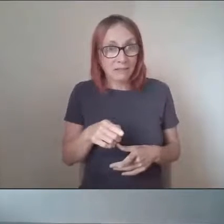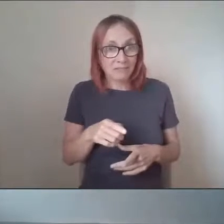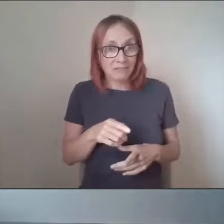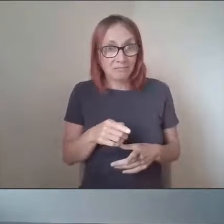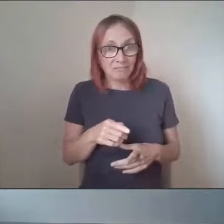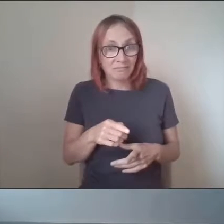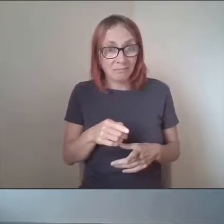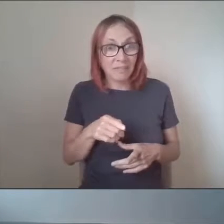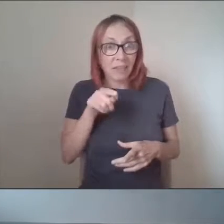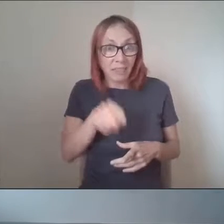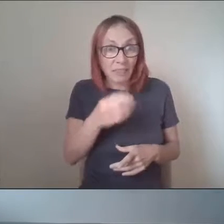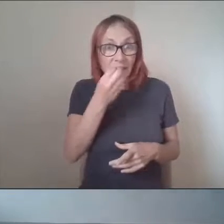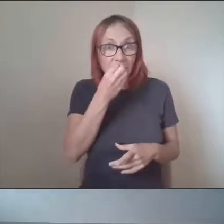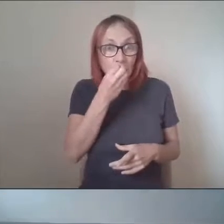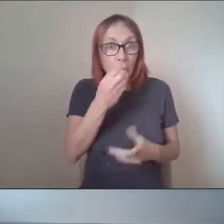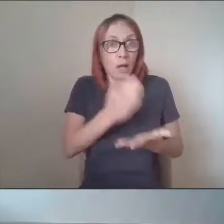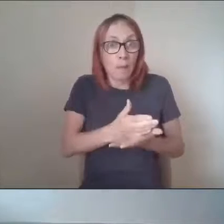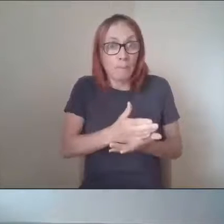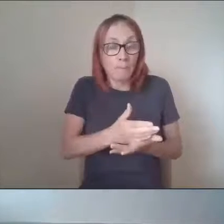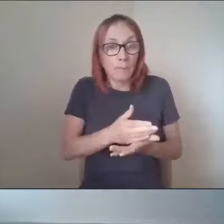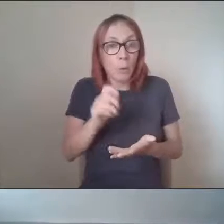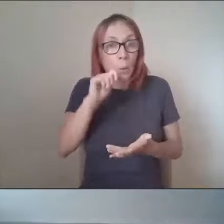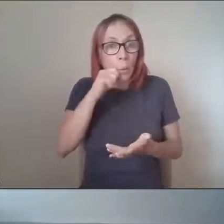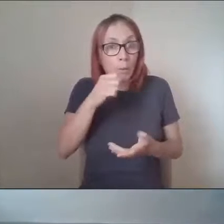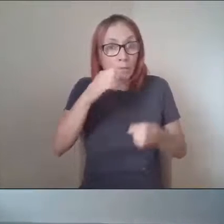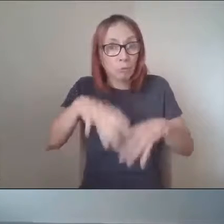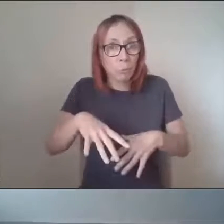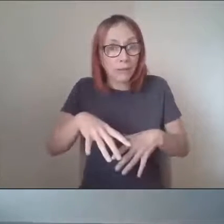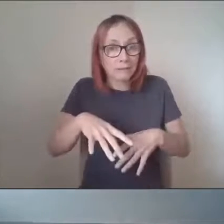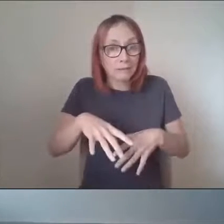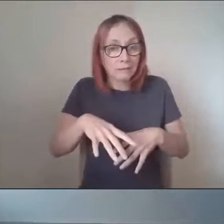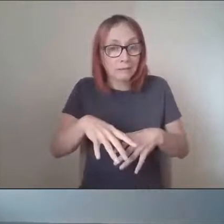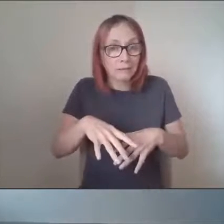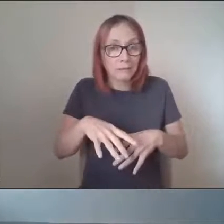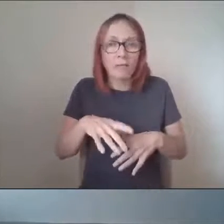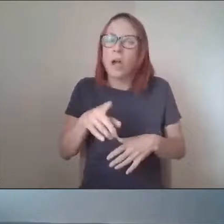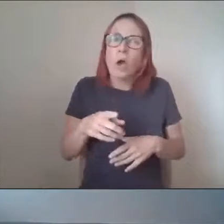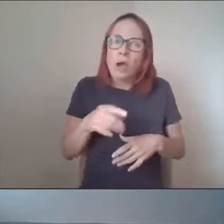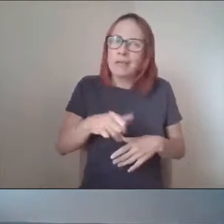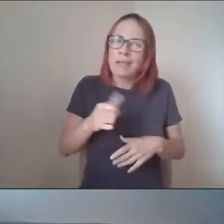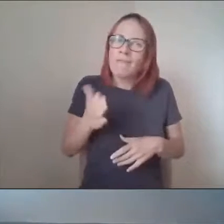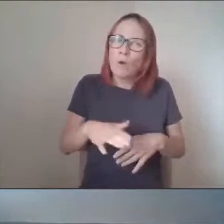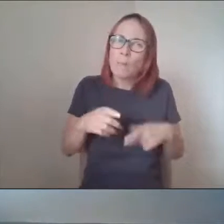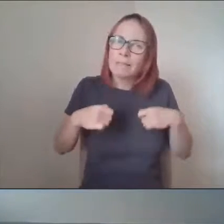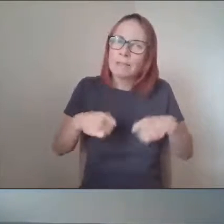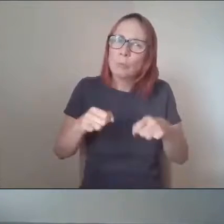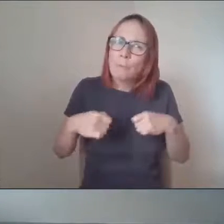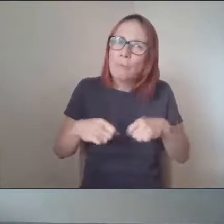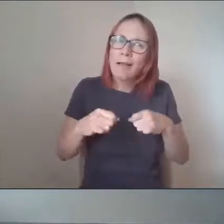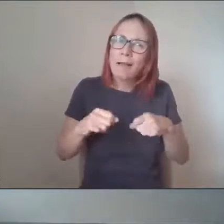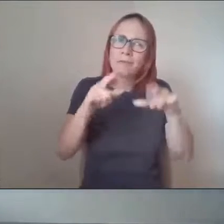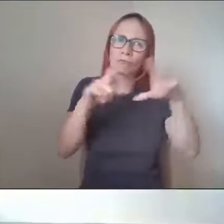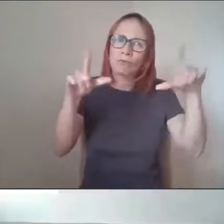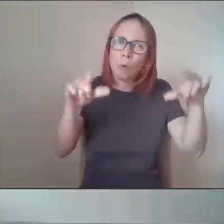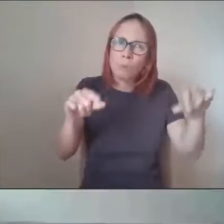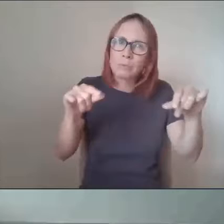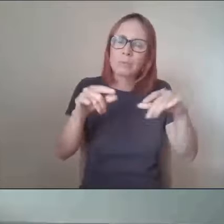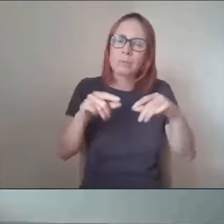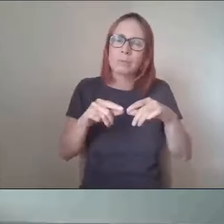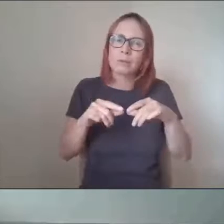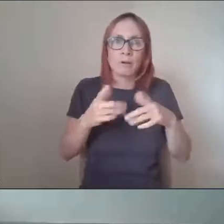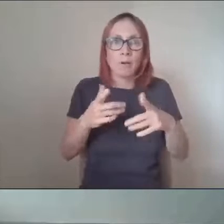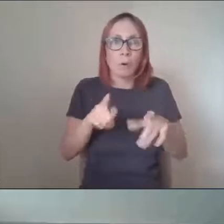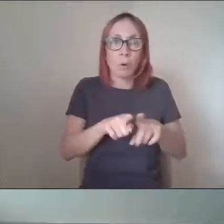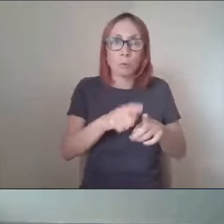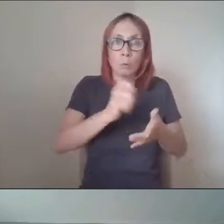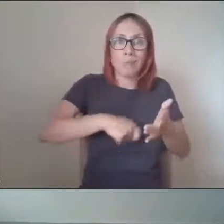that would have been wasted or? A lot of it will be surplus food that we collect from supermarkets, etc. We do, we have been buying food as